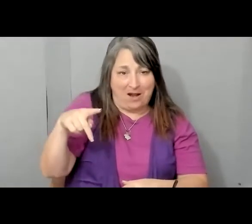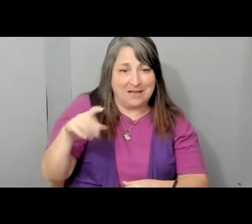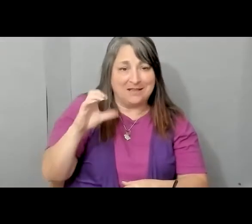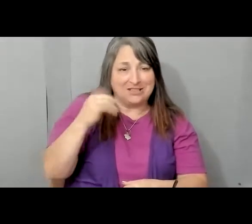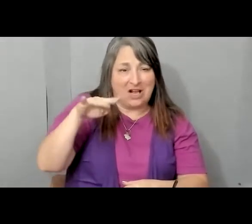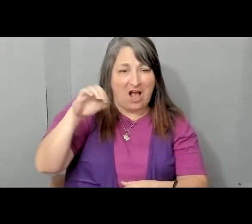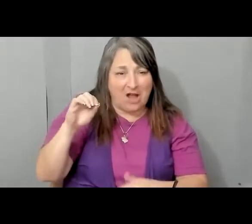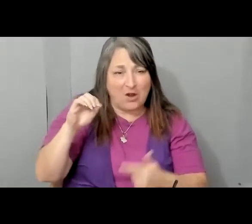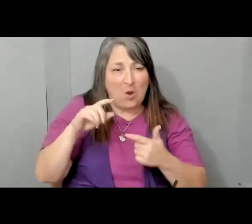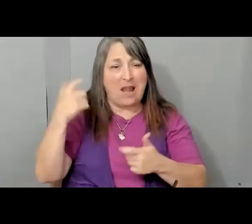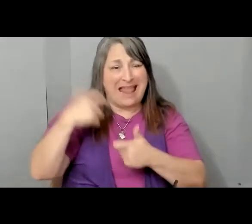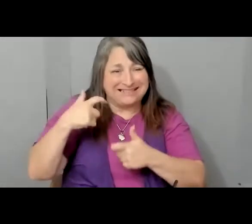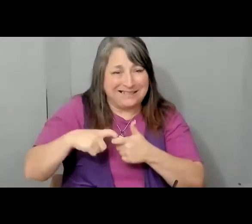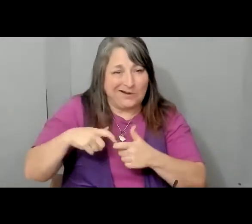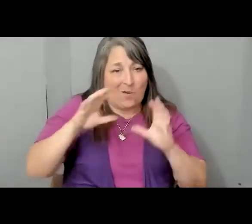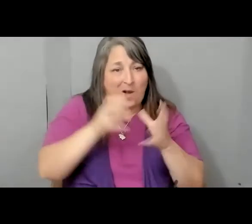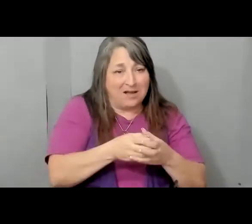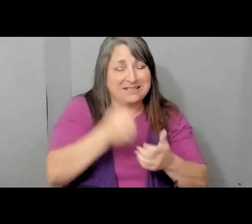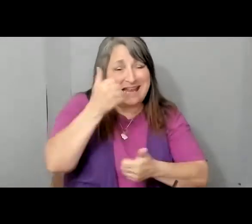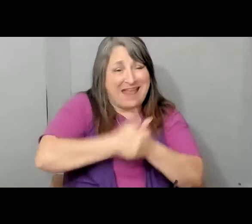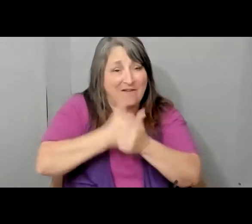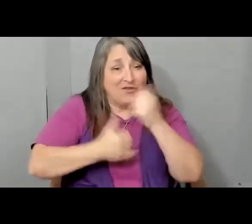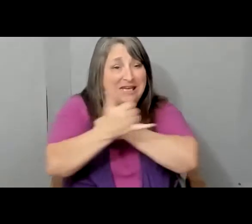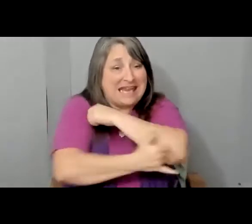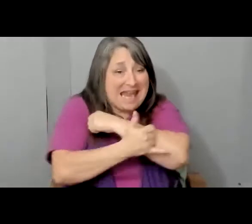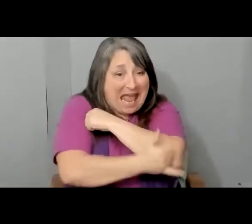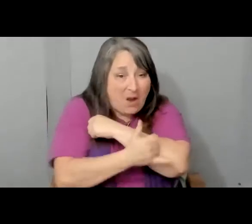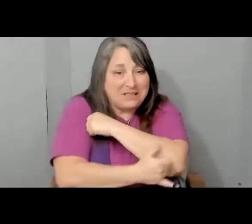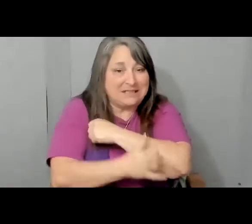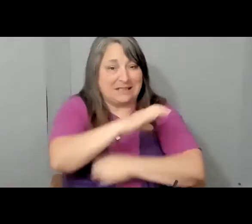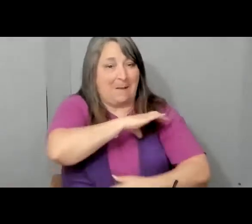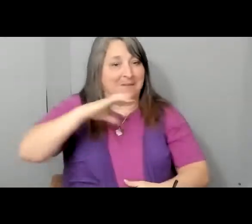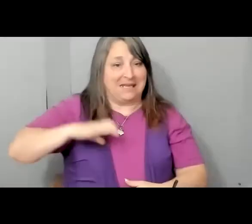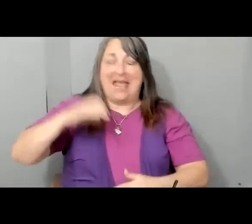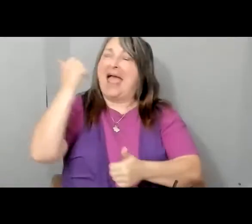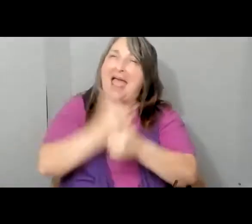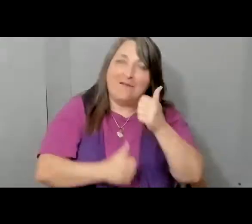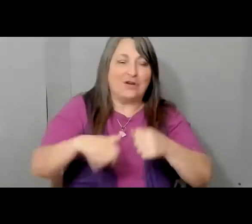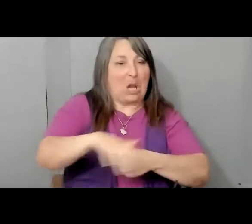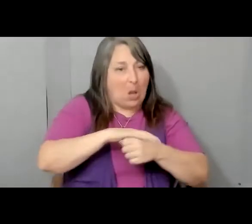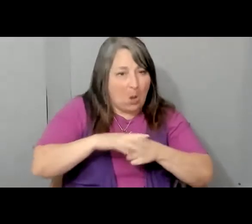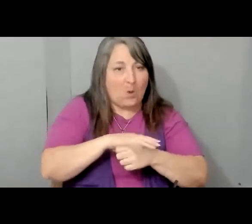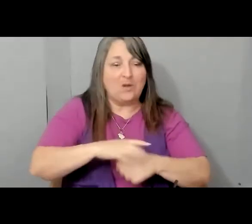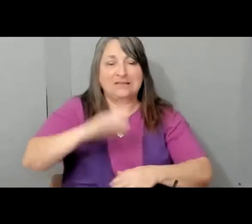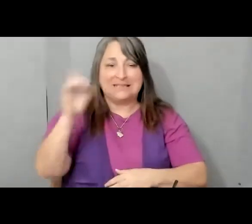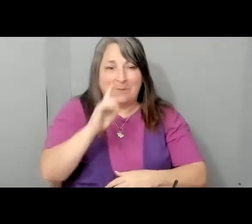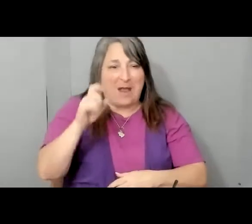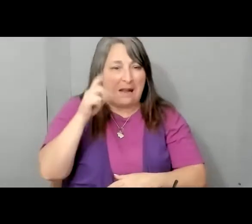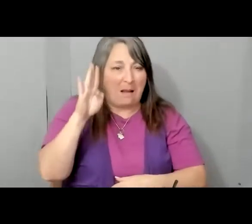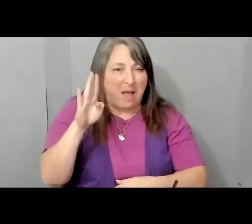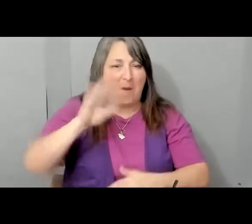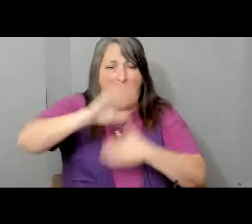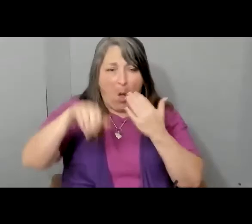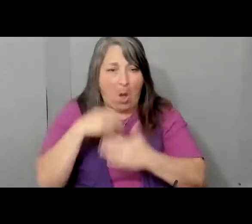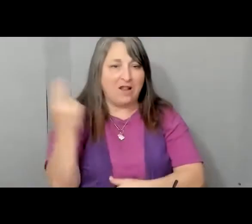-Latino Caucus, and every single county central committee, every single local Democratic club, all of us, we